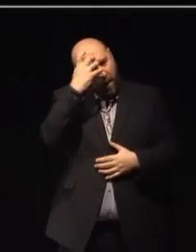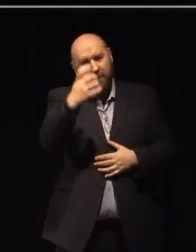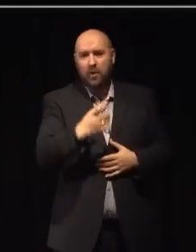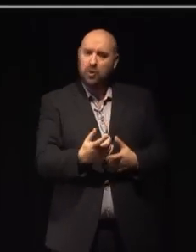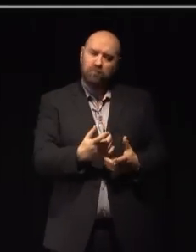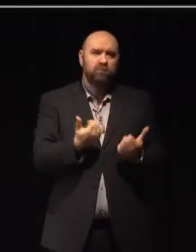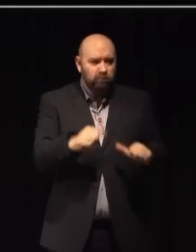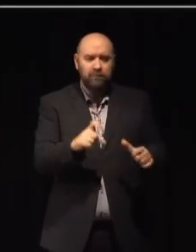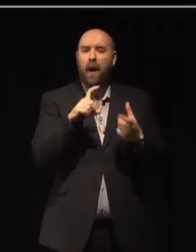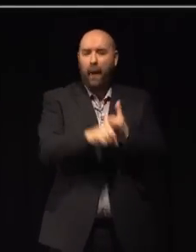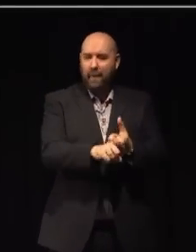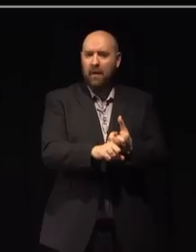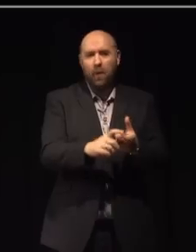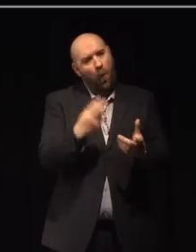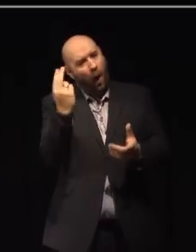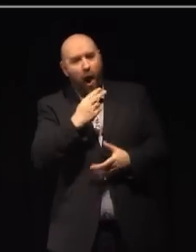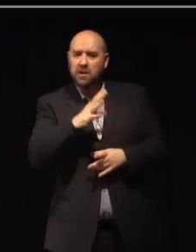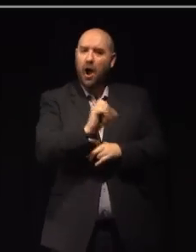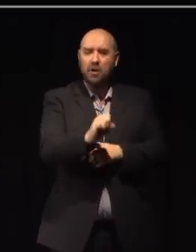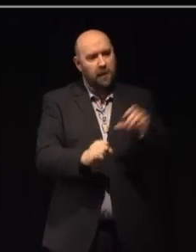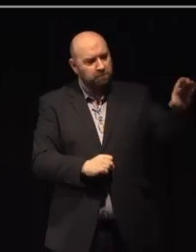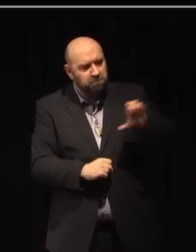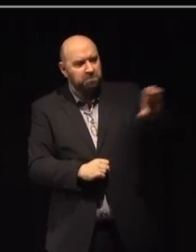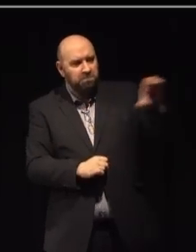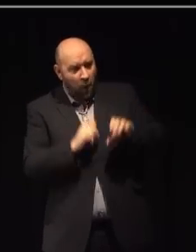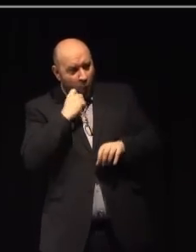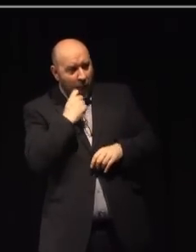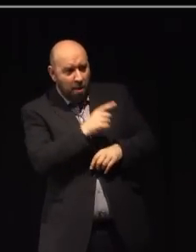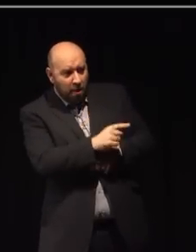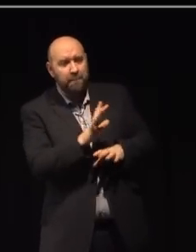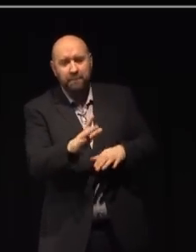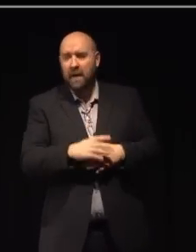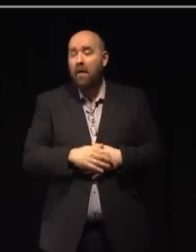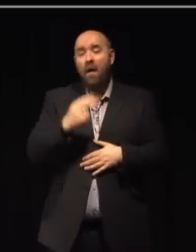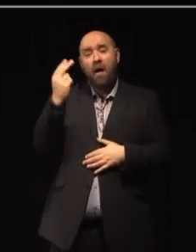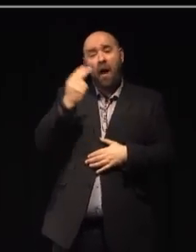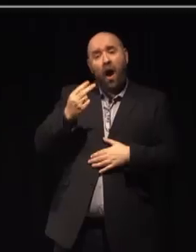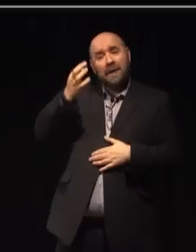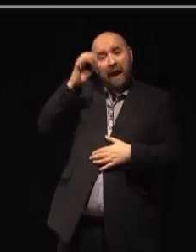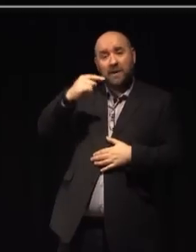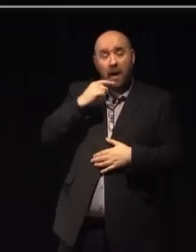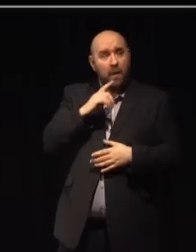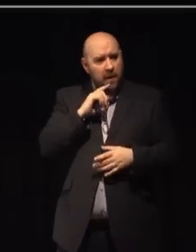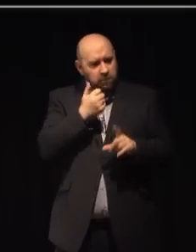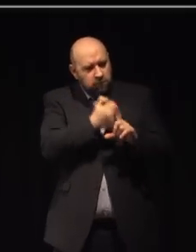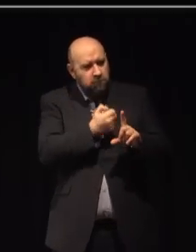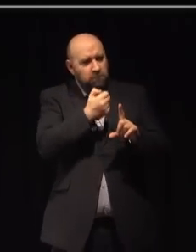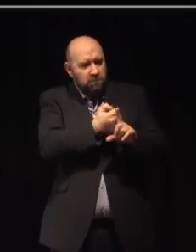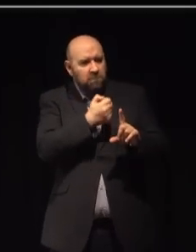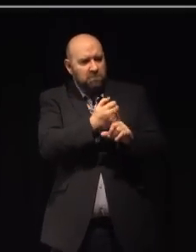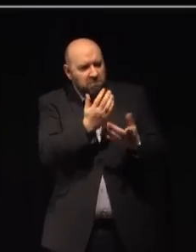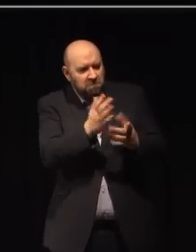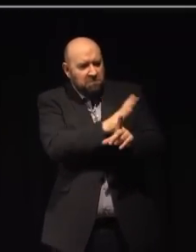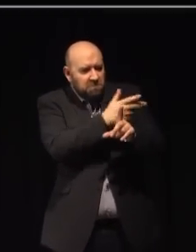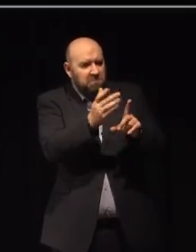to arts and culture. At the Arts Council, we will make the best possible case to ensure government funding for the